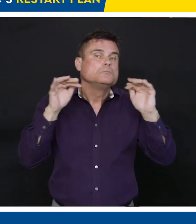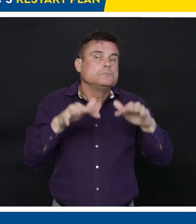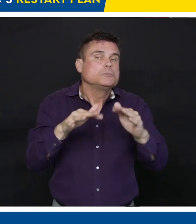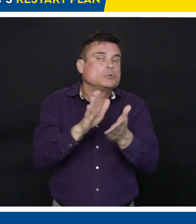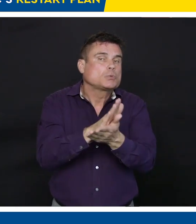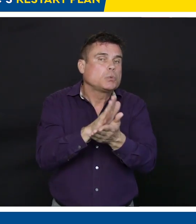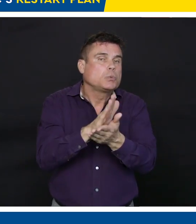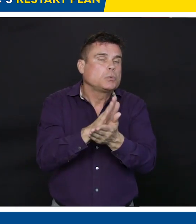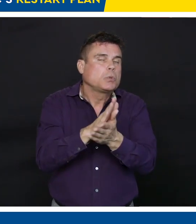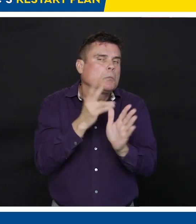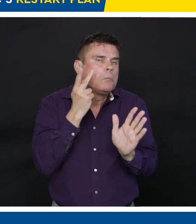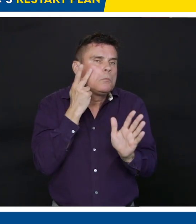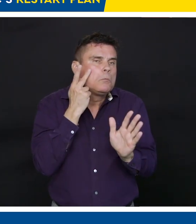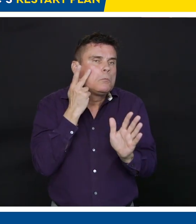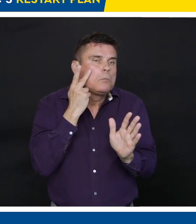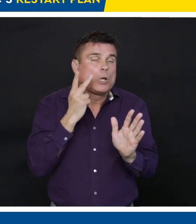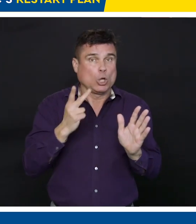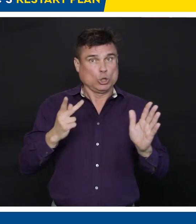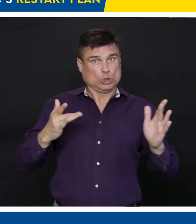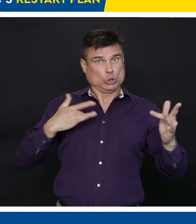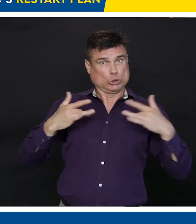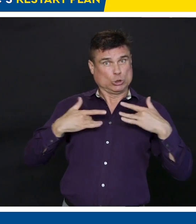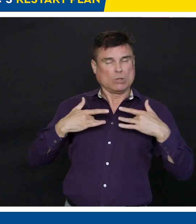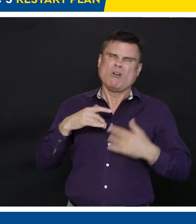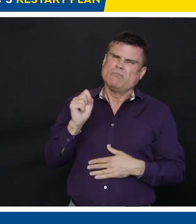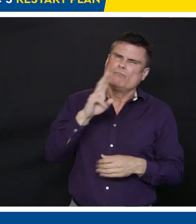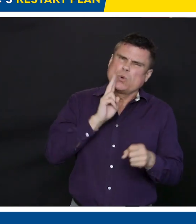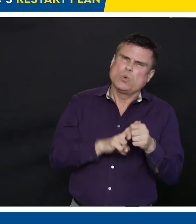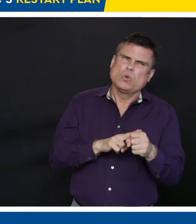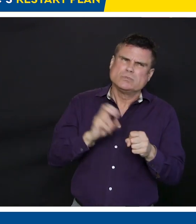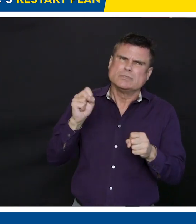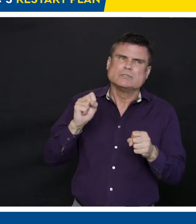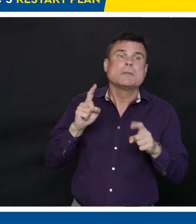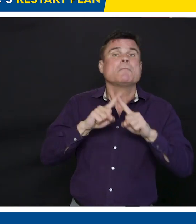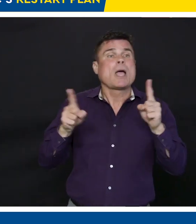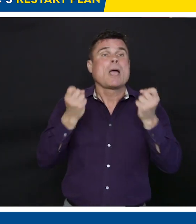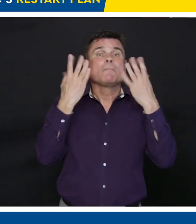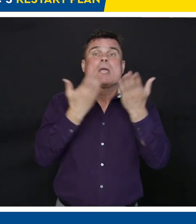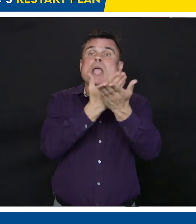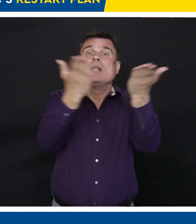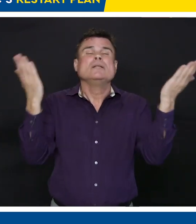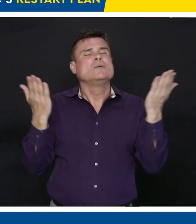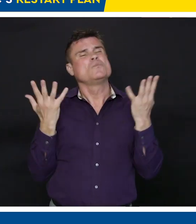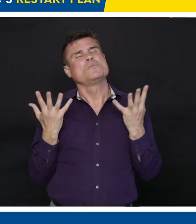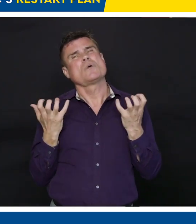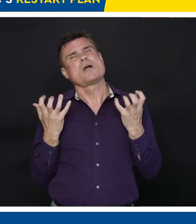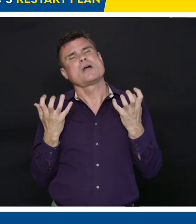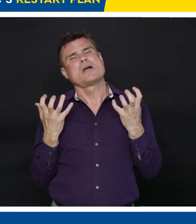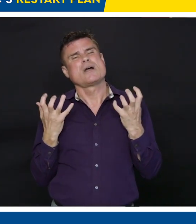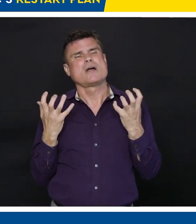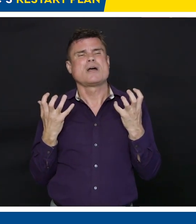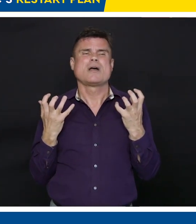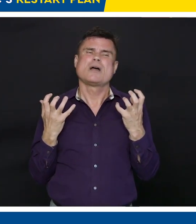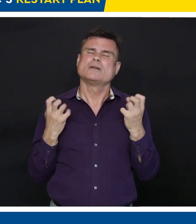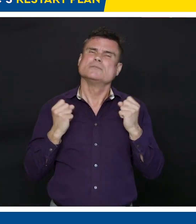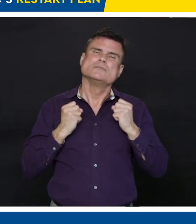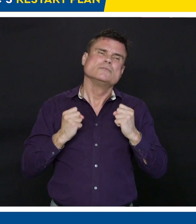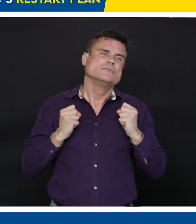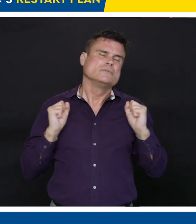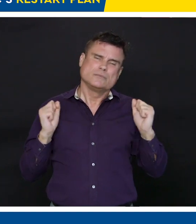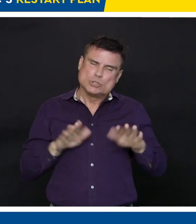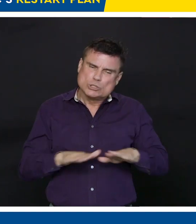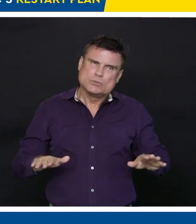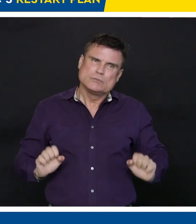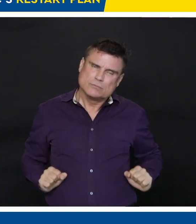there is also an overwhelming desire to get back to a place where we can have kids interacting with each other, learning about not